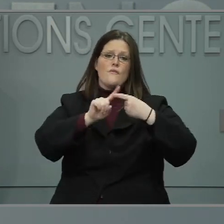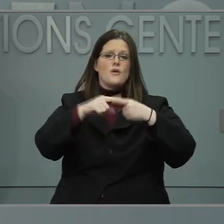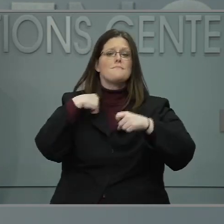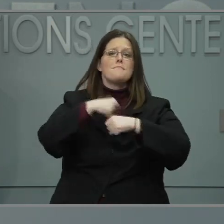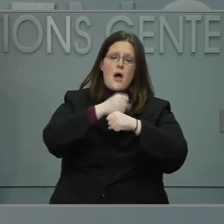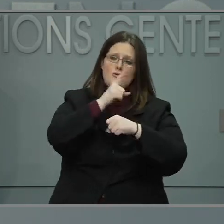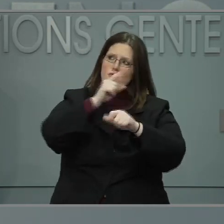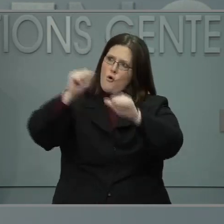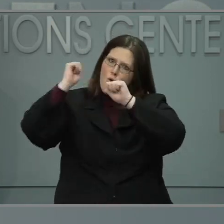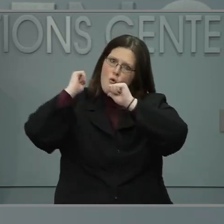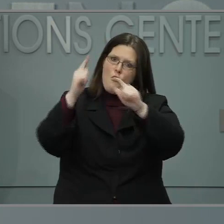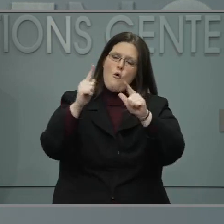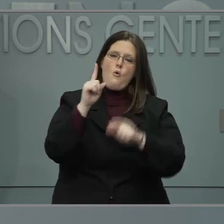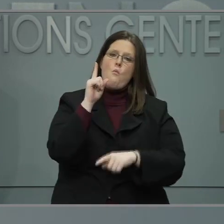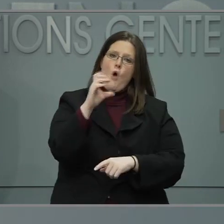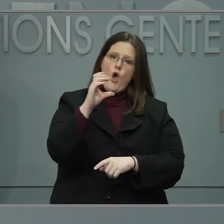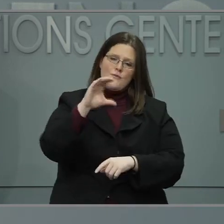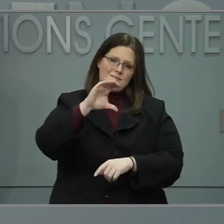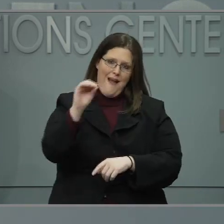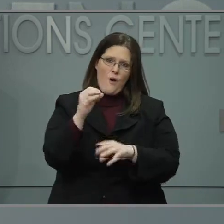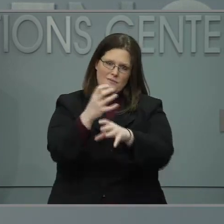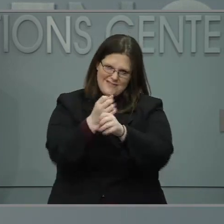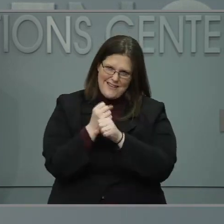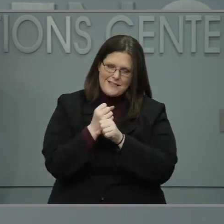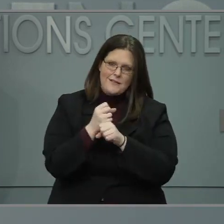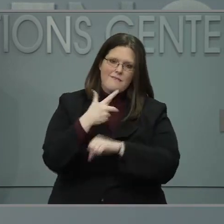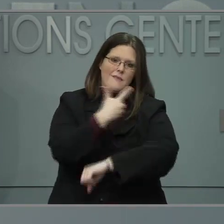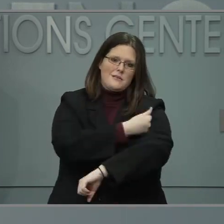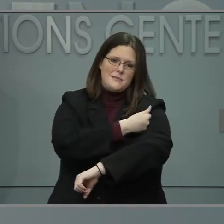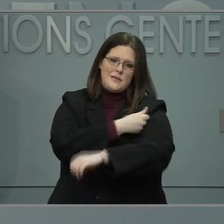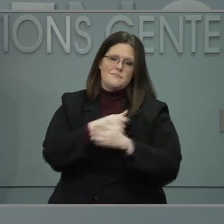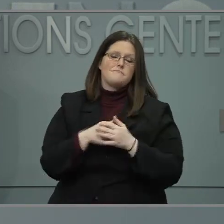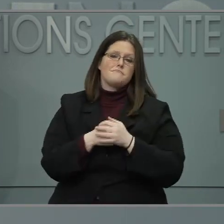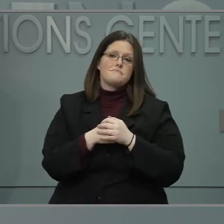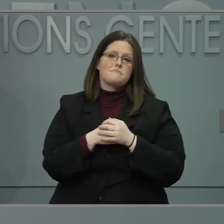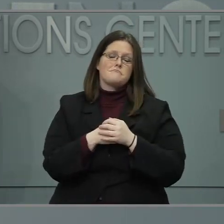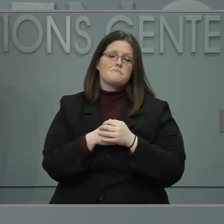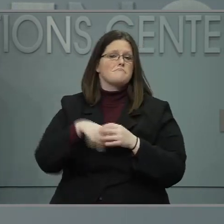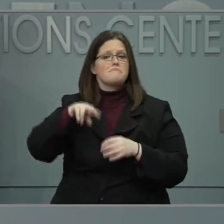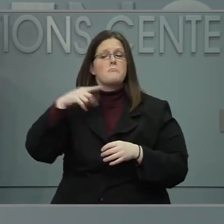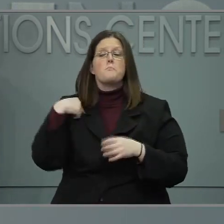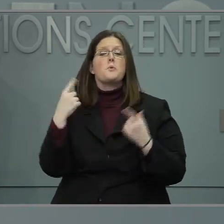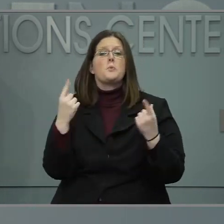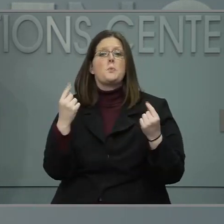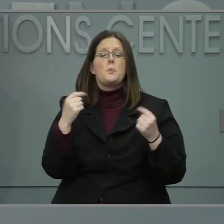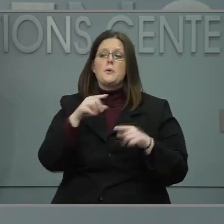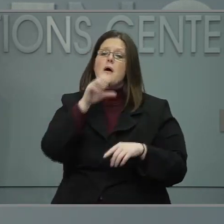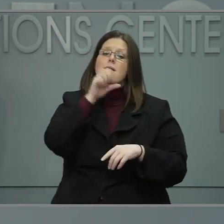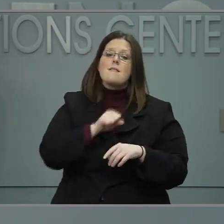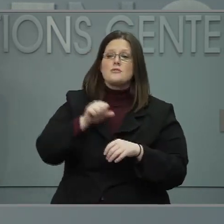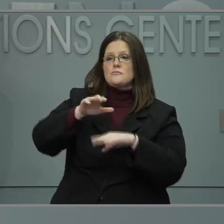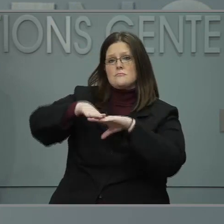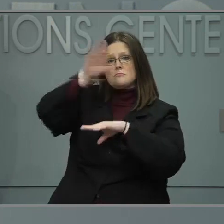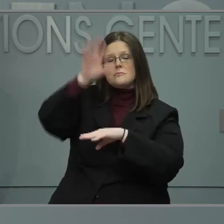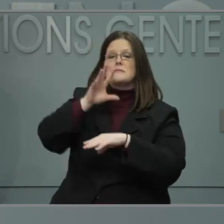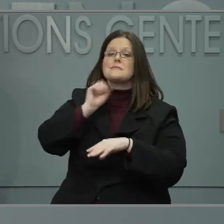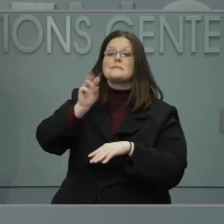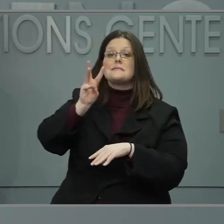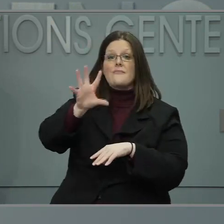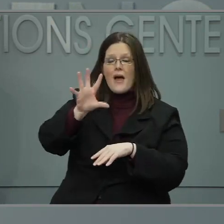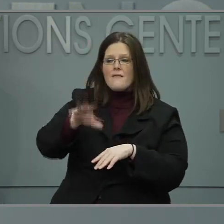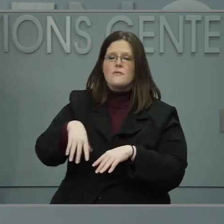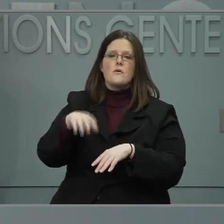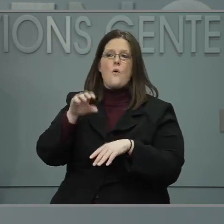vaccines to counties with higher numbers of low-income adults over the age of 65 or higher numbers of